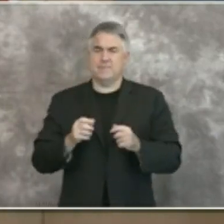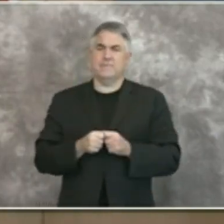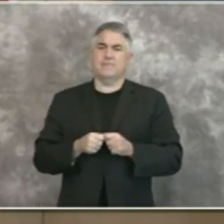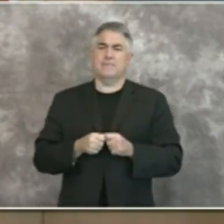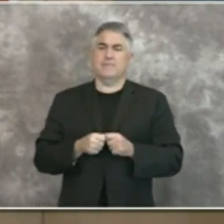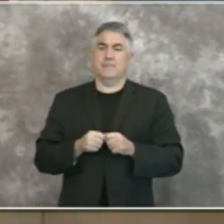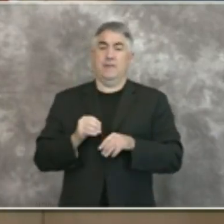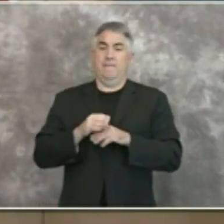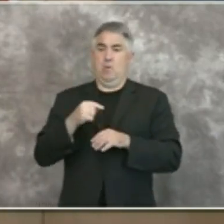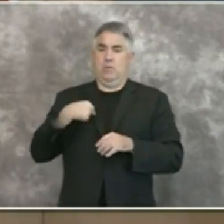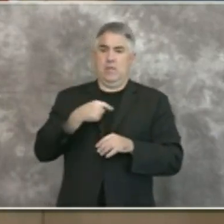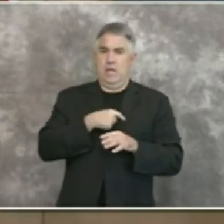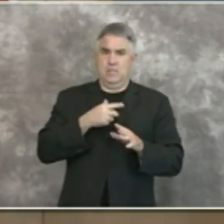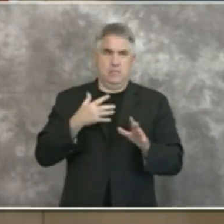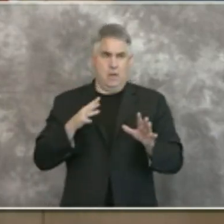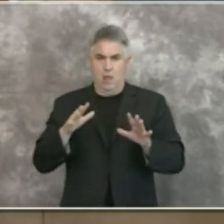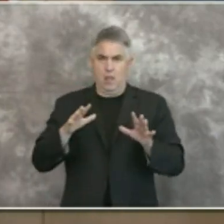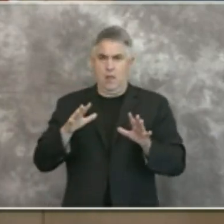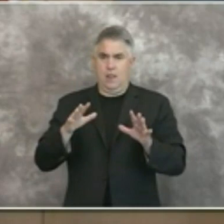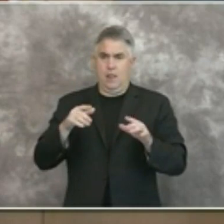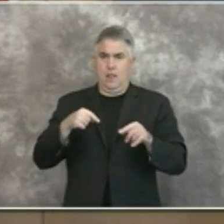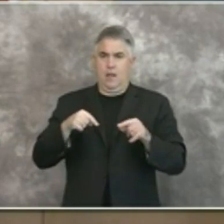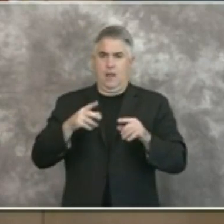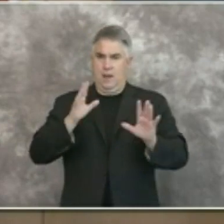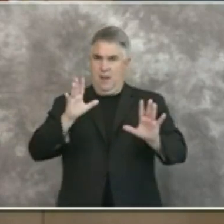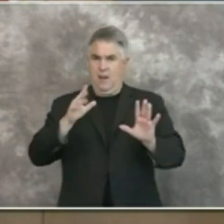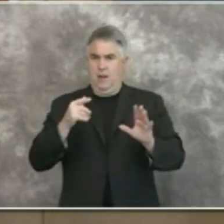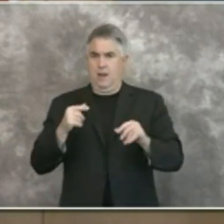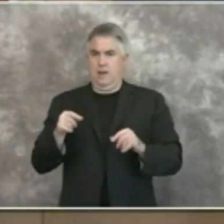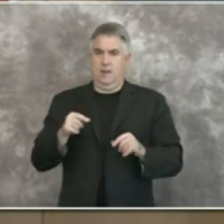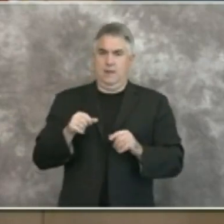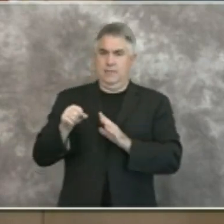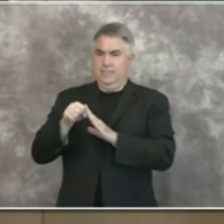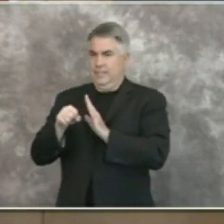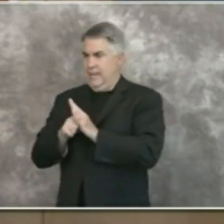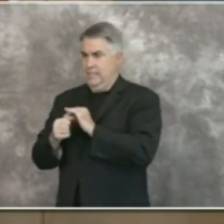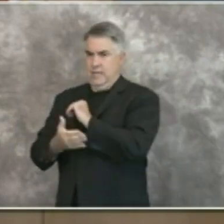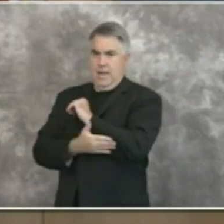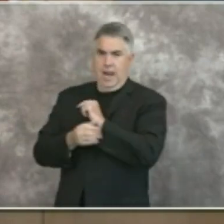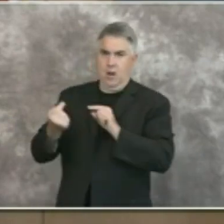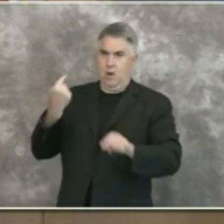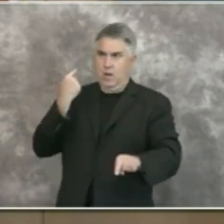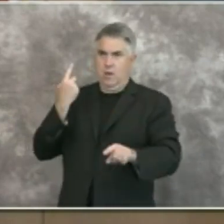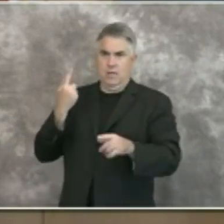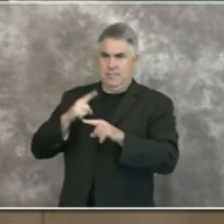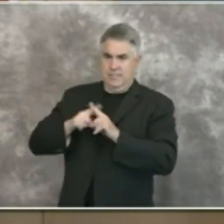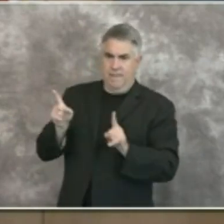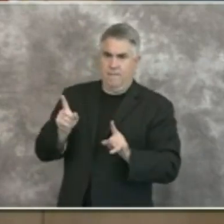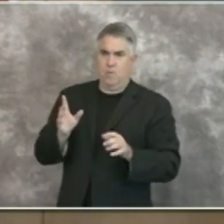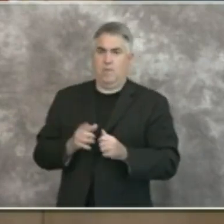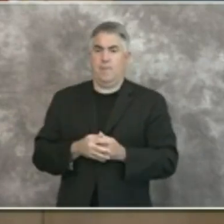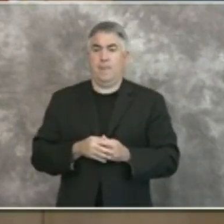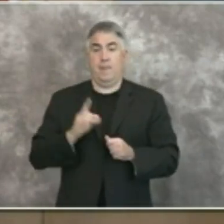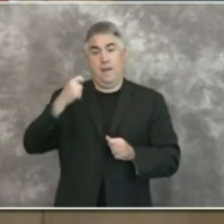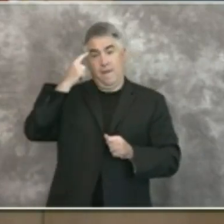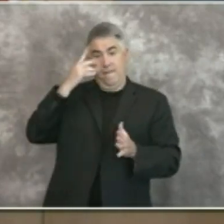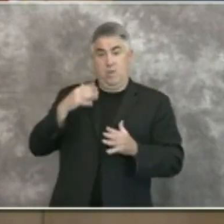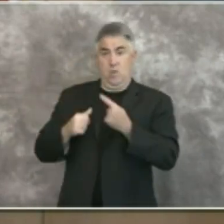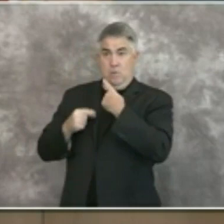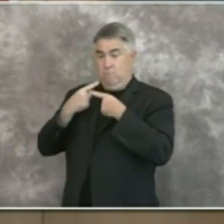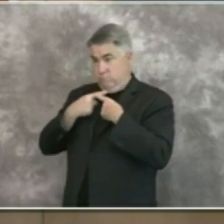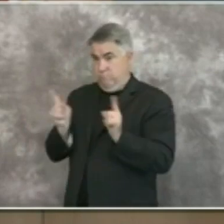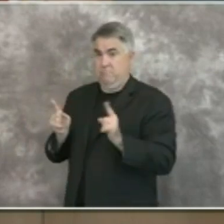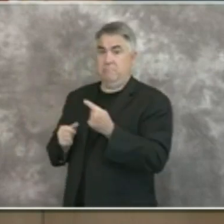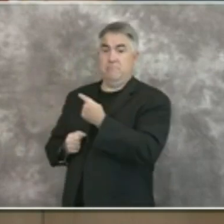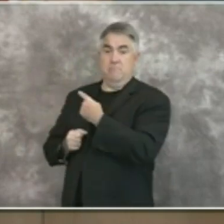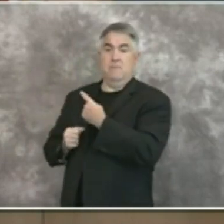provide a quick clarification on the relationship between the state and the county at this point. Governor Gavin Newsom has announced that there will be